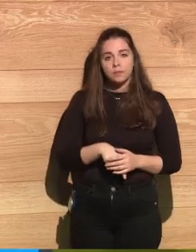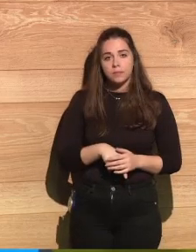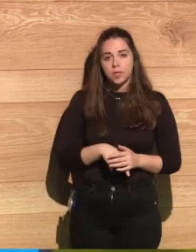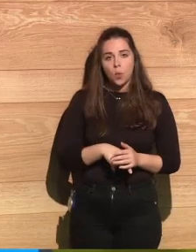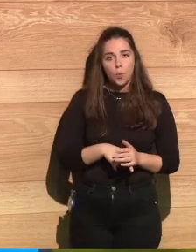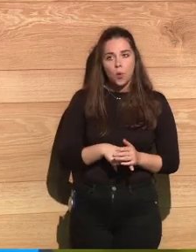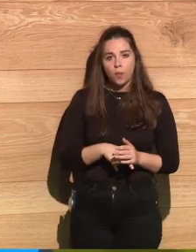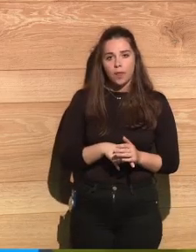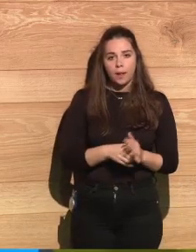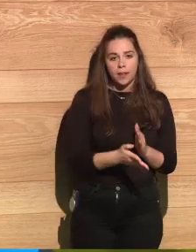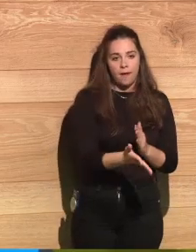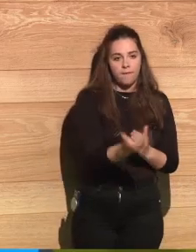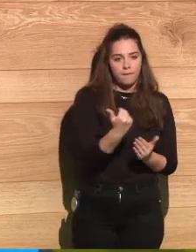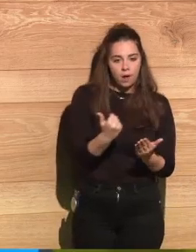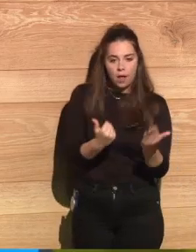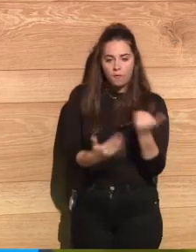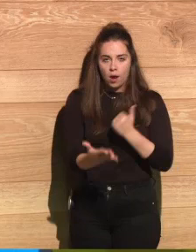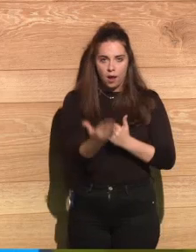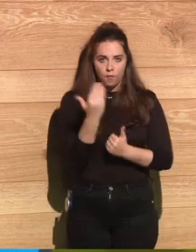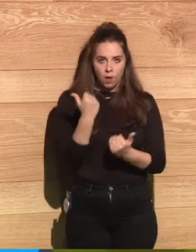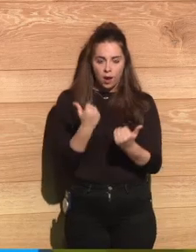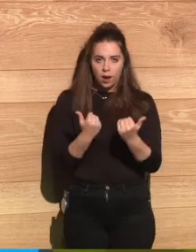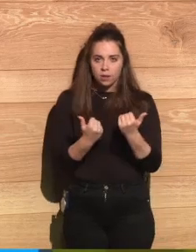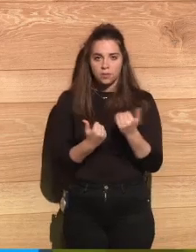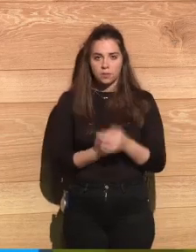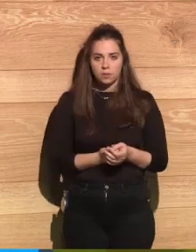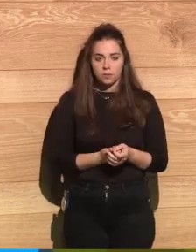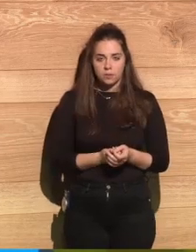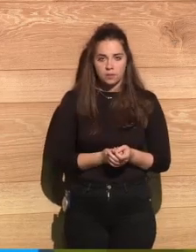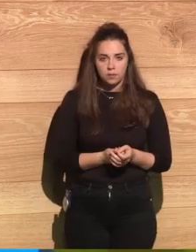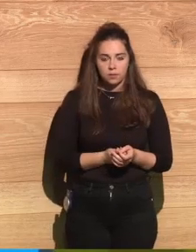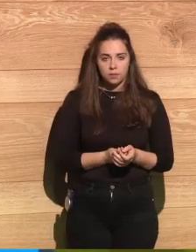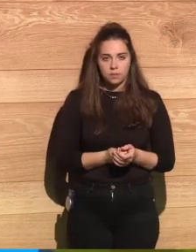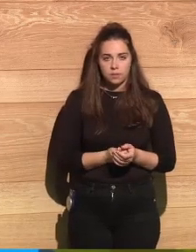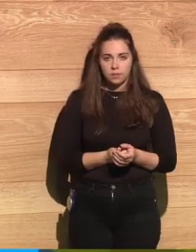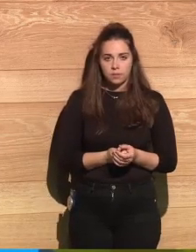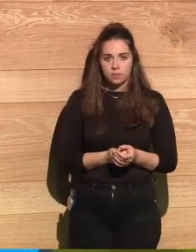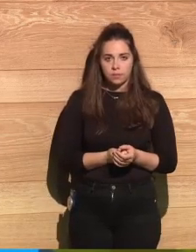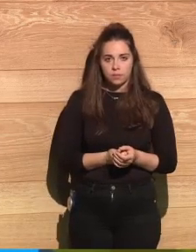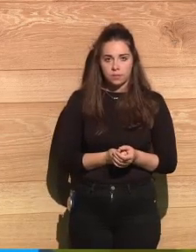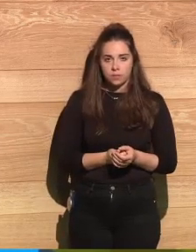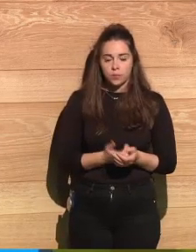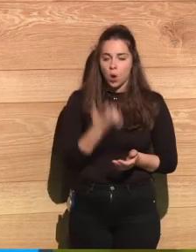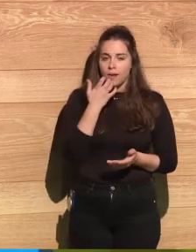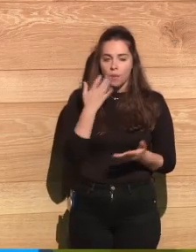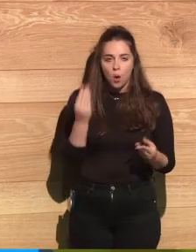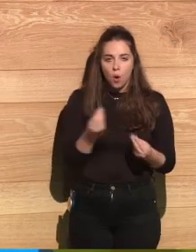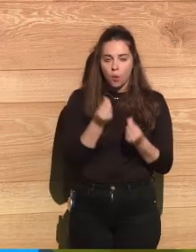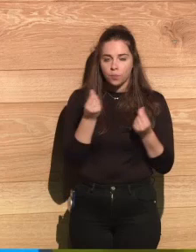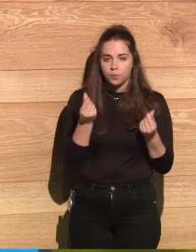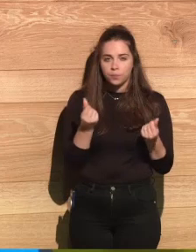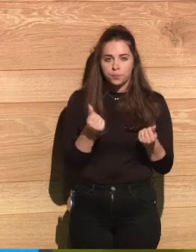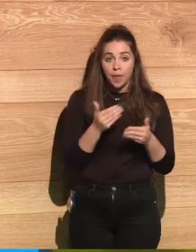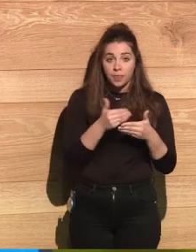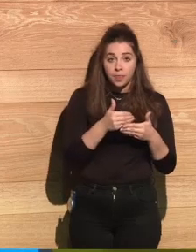Confiscation of diaries. People do keep their